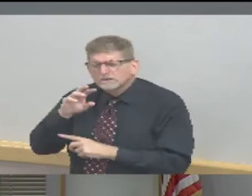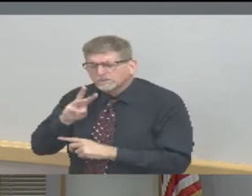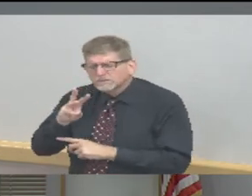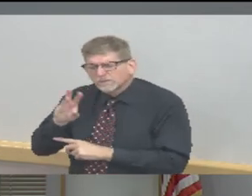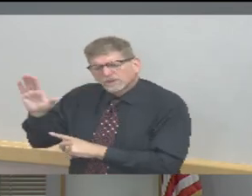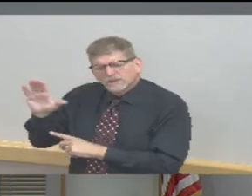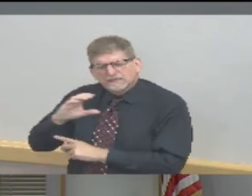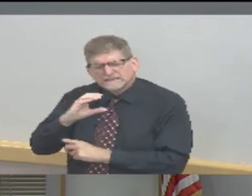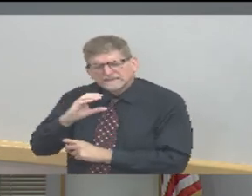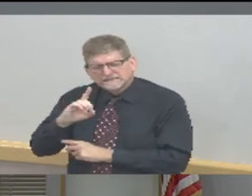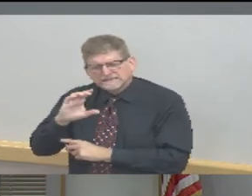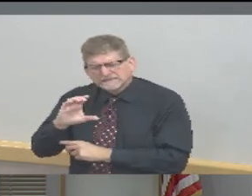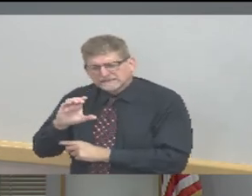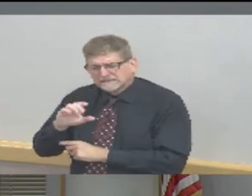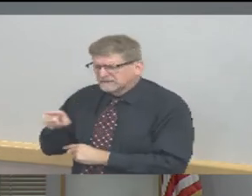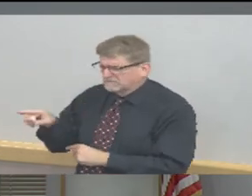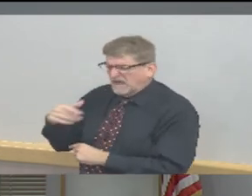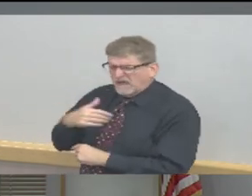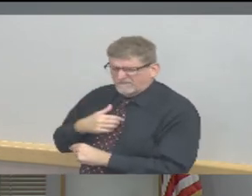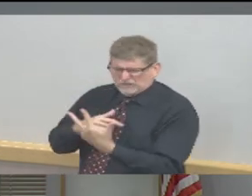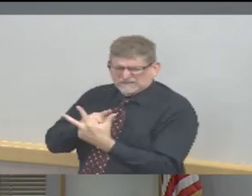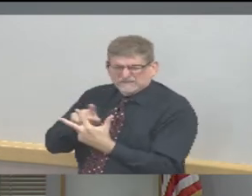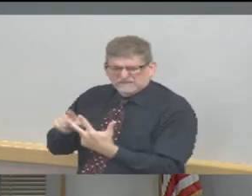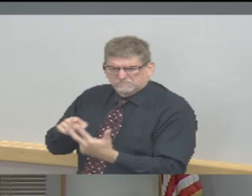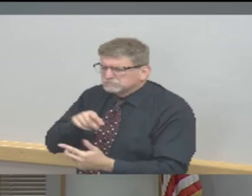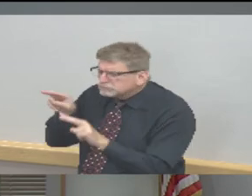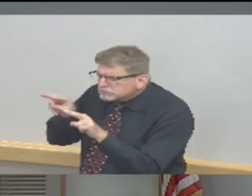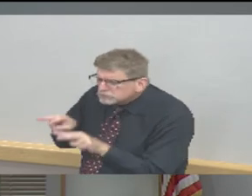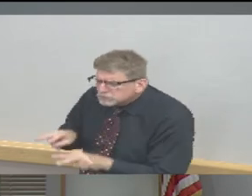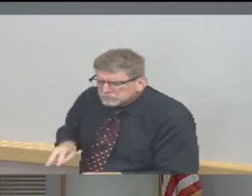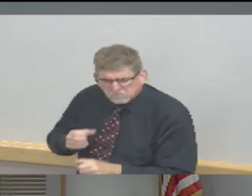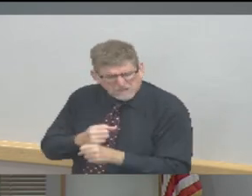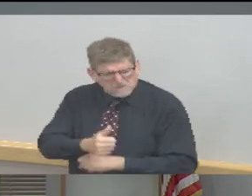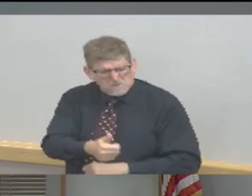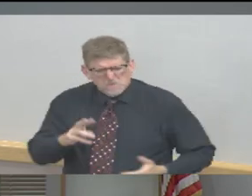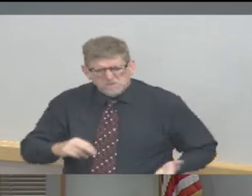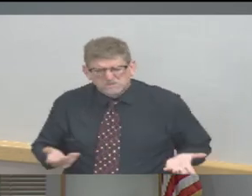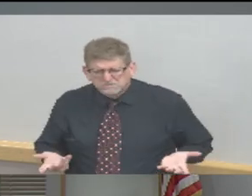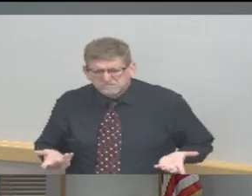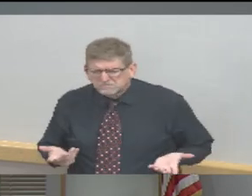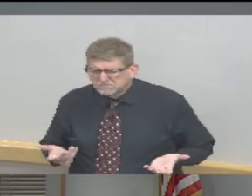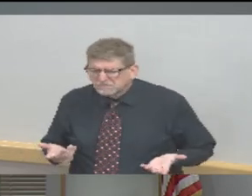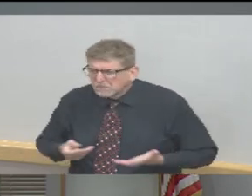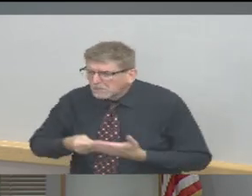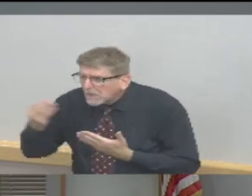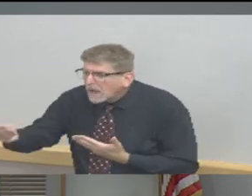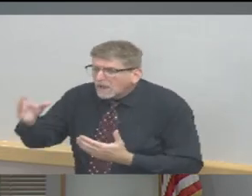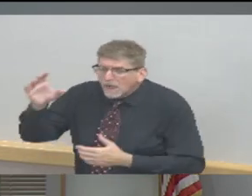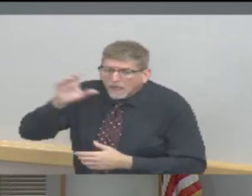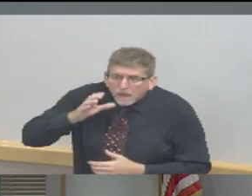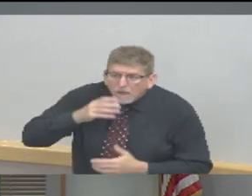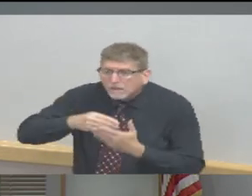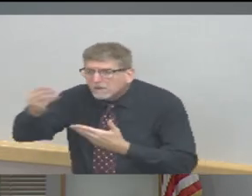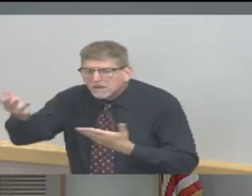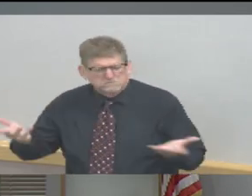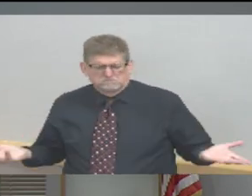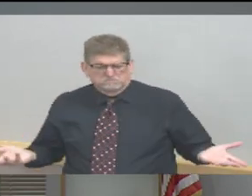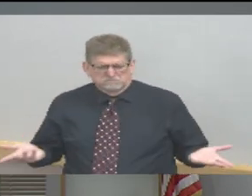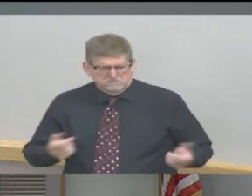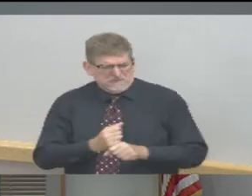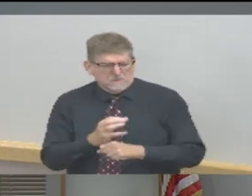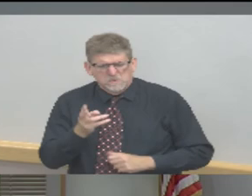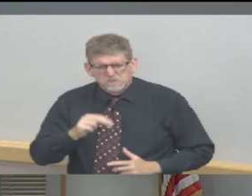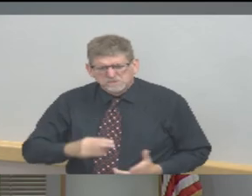resource to to help provide and make masks for everybody.